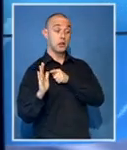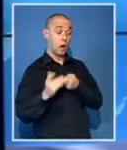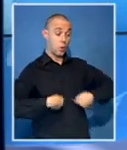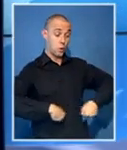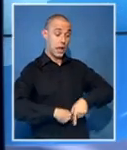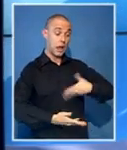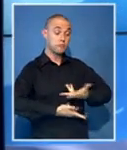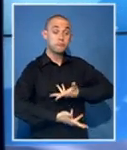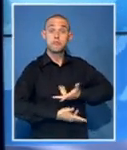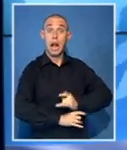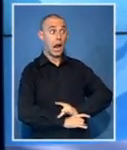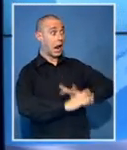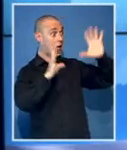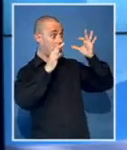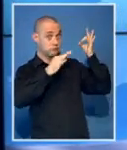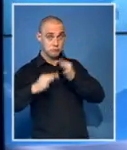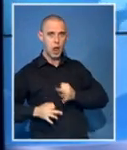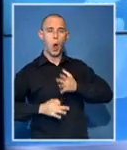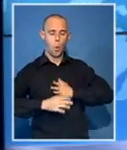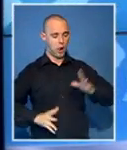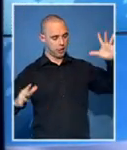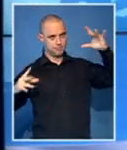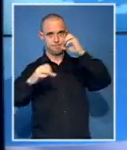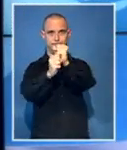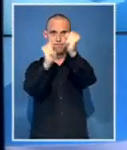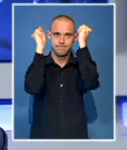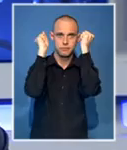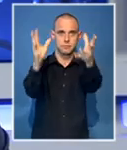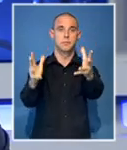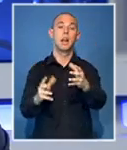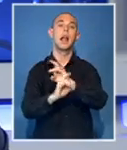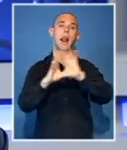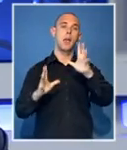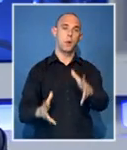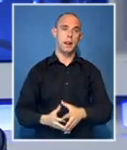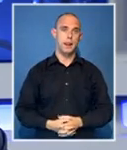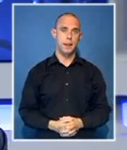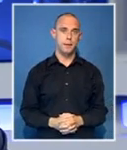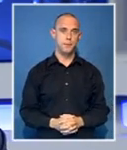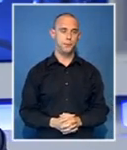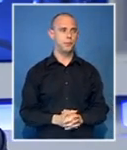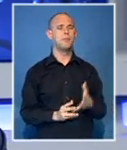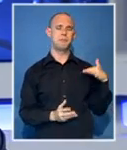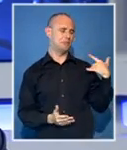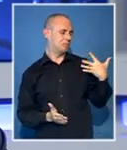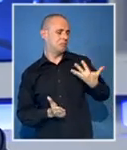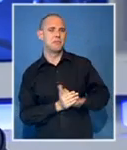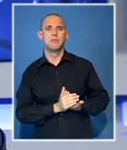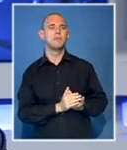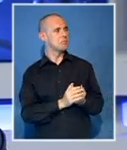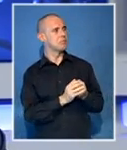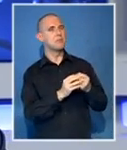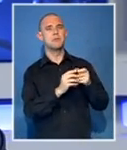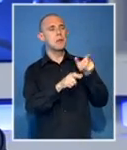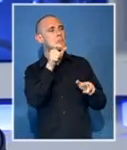back to the people once we are ready and have reviewed the whole thing. We have had a lot of press over the past few days regarding